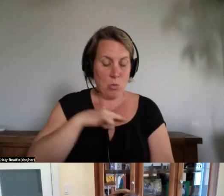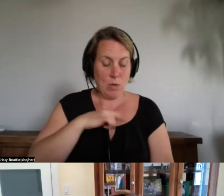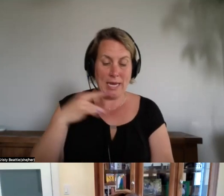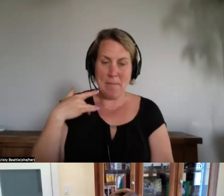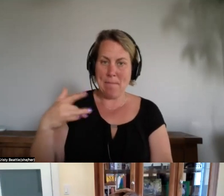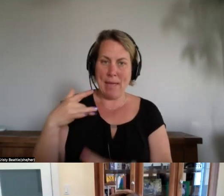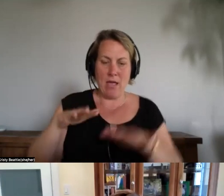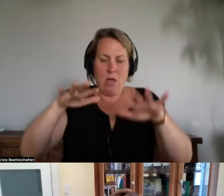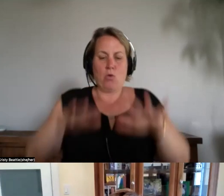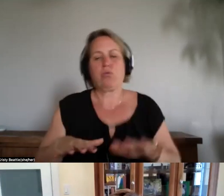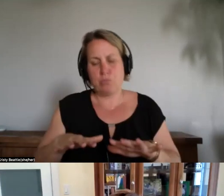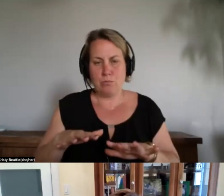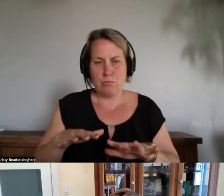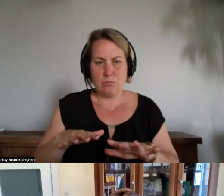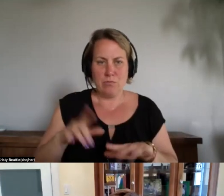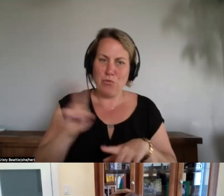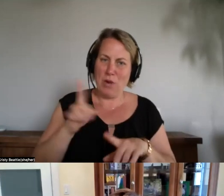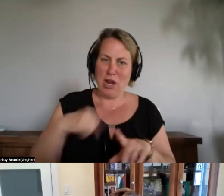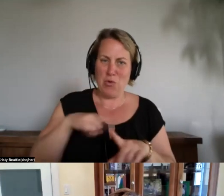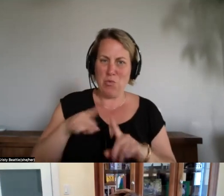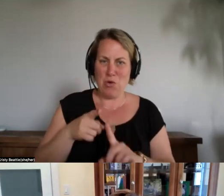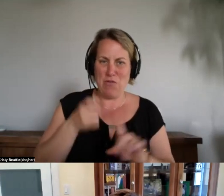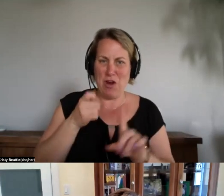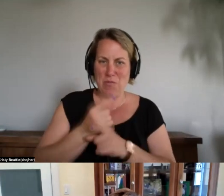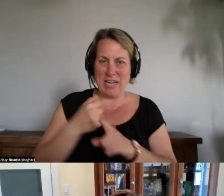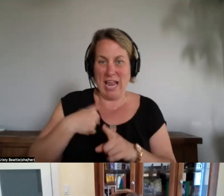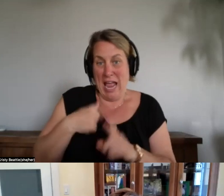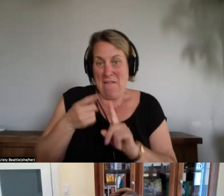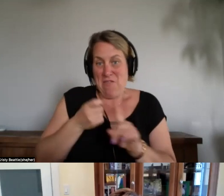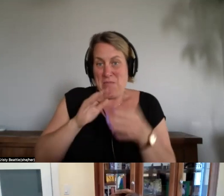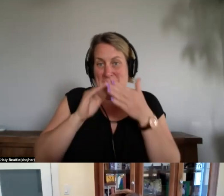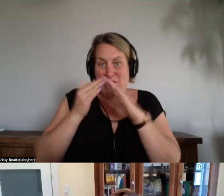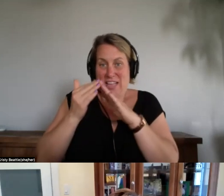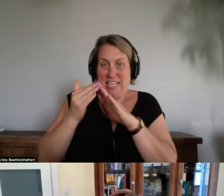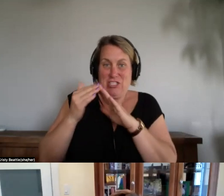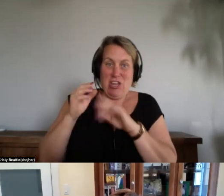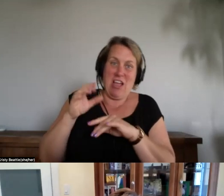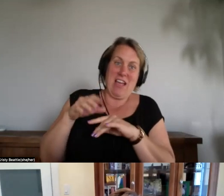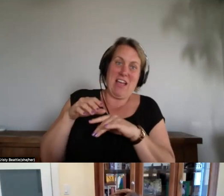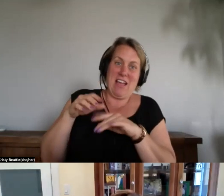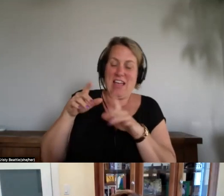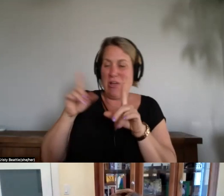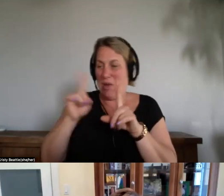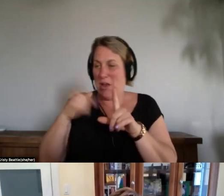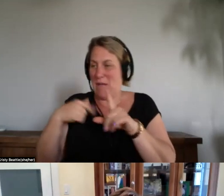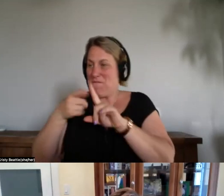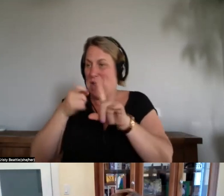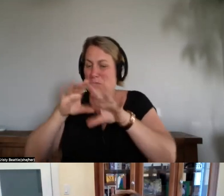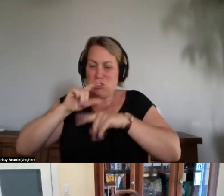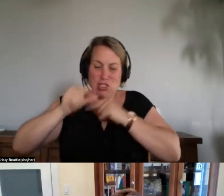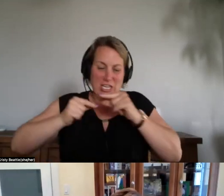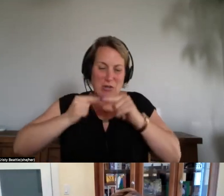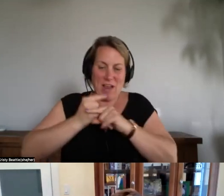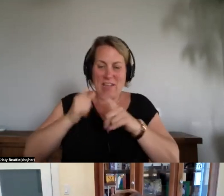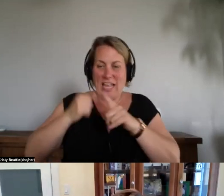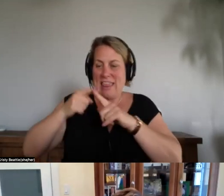you know i i spoke i'm from the village of kit katla and where it is geographically and then where gets and